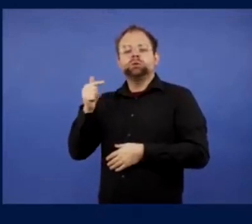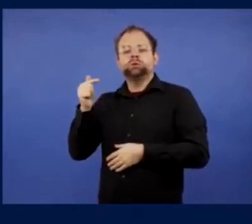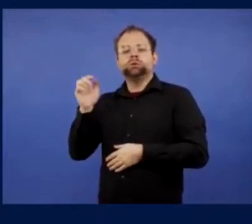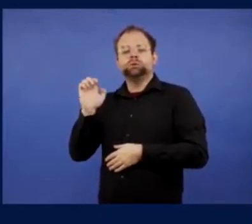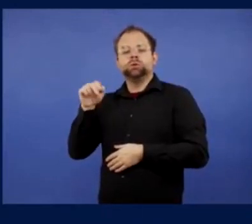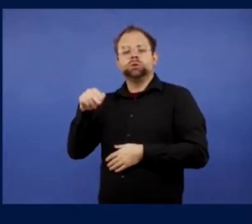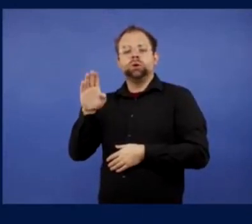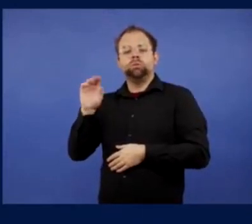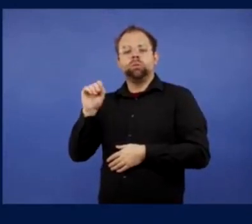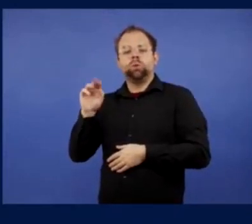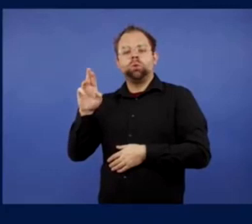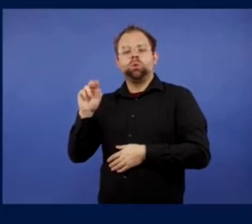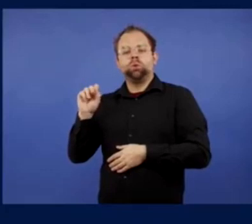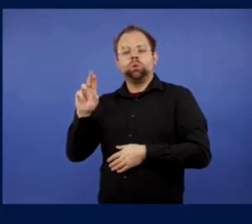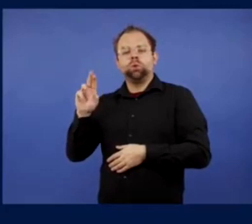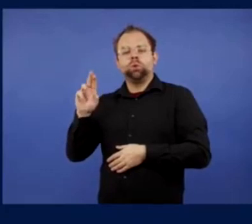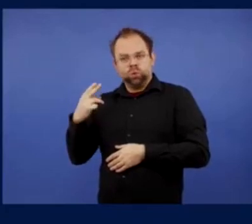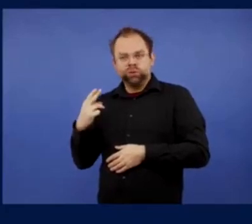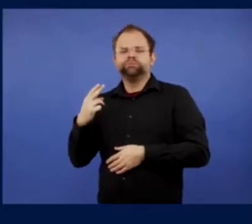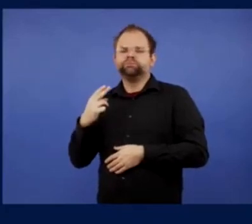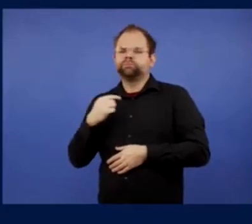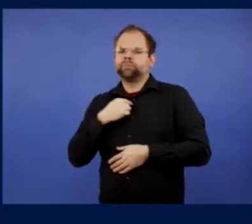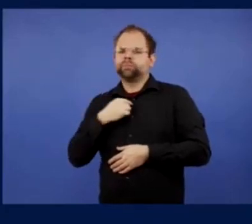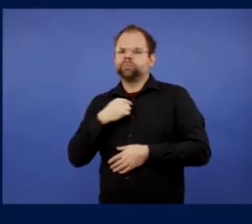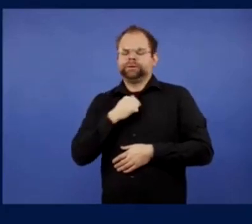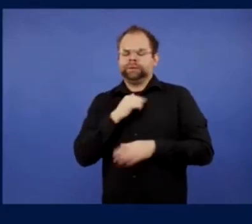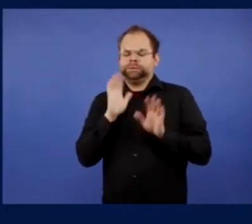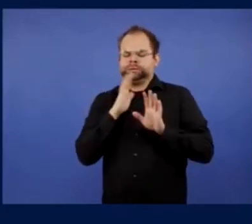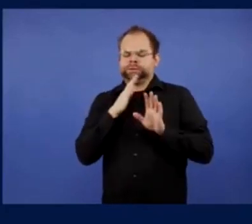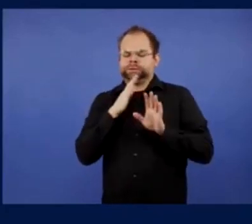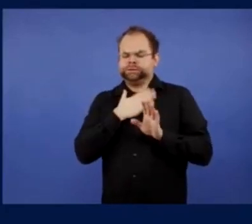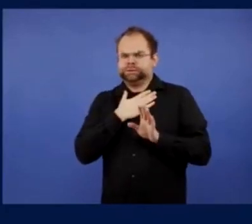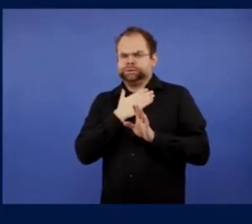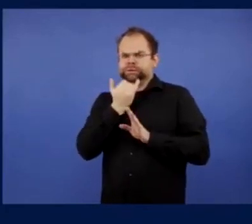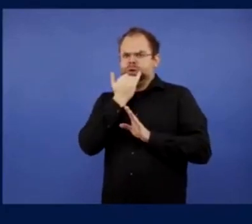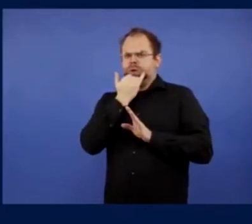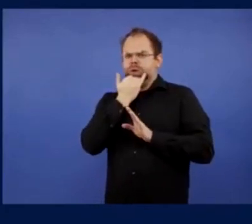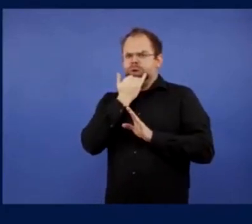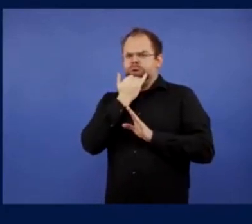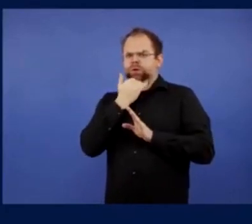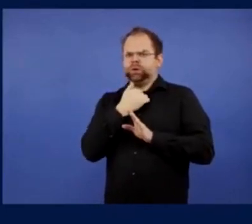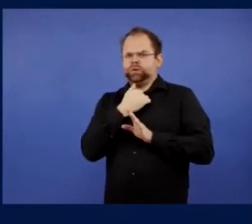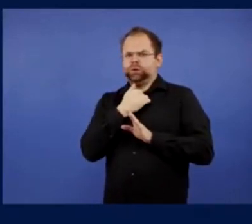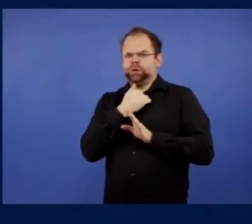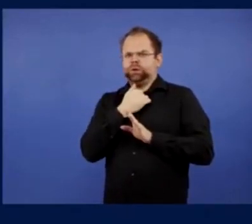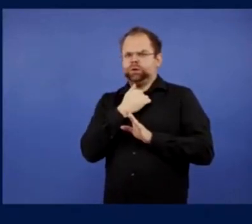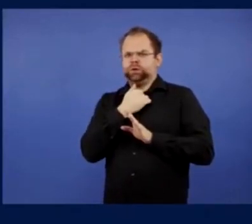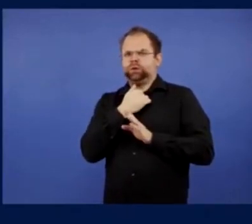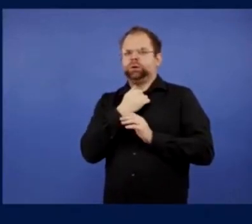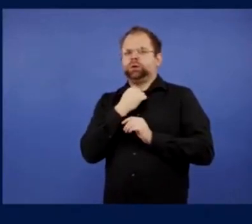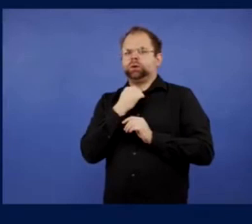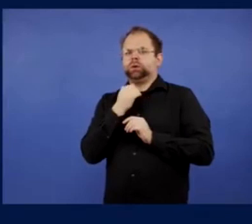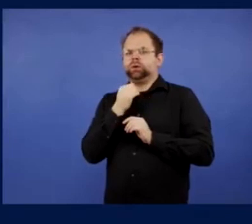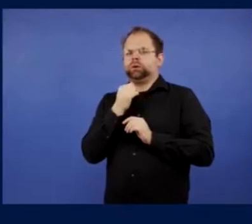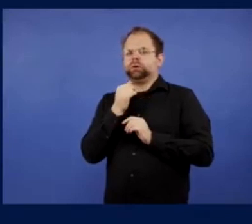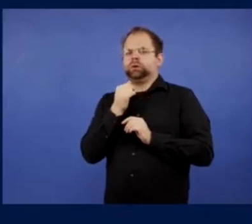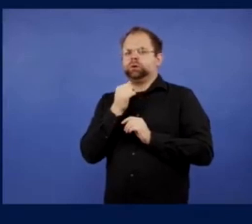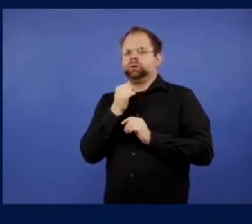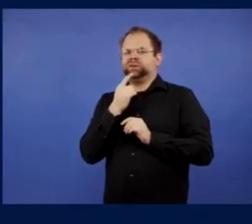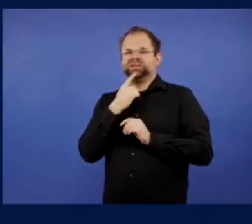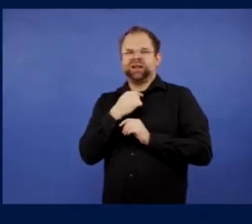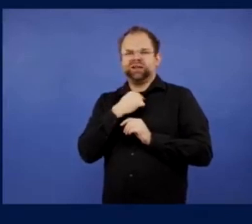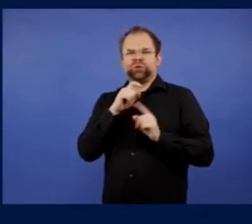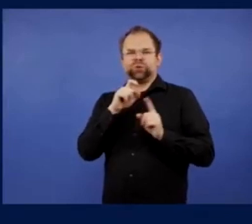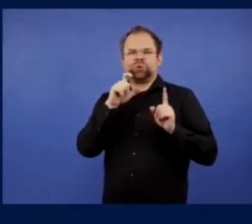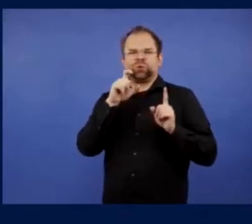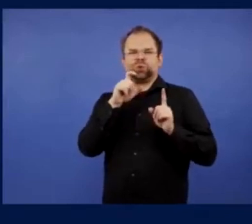Um, John, can I ask you to, uh, you know, sort of explain why you're, you enjoy and what you take out from